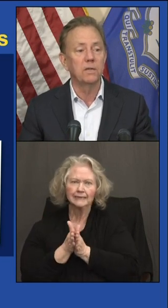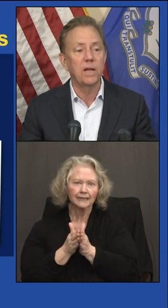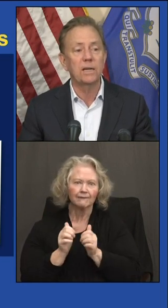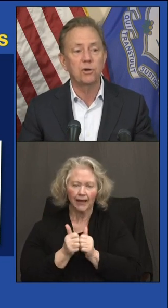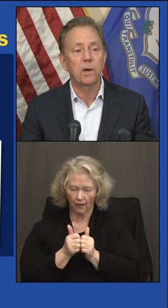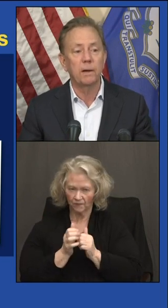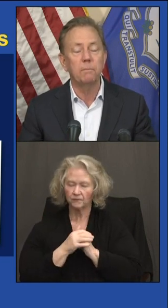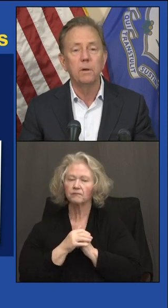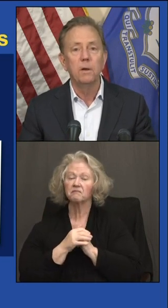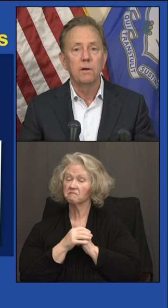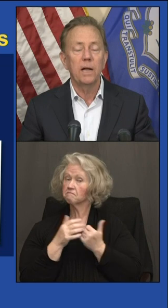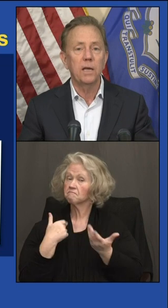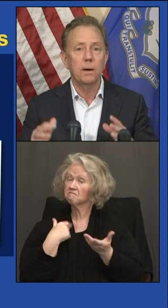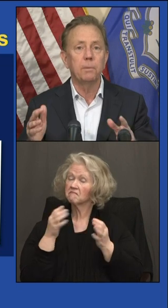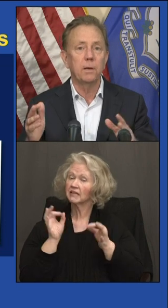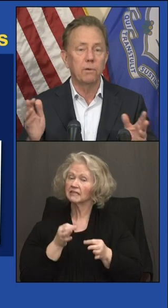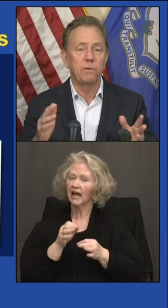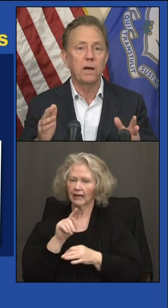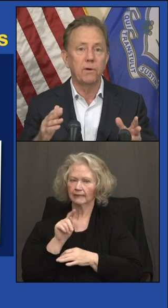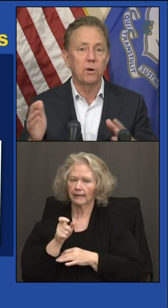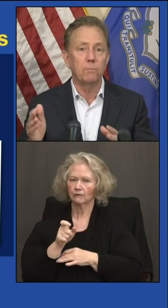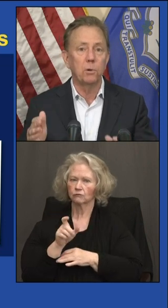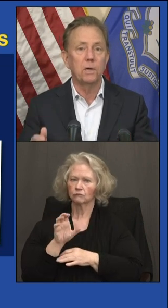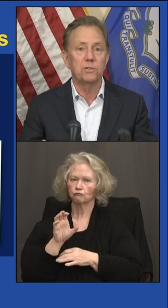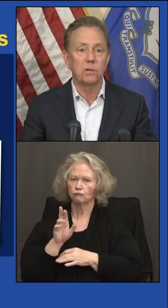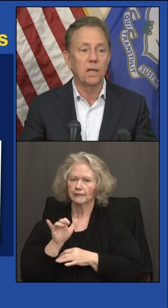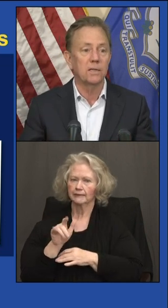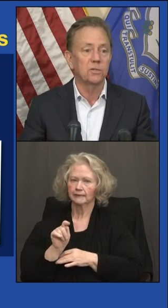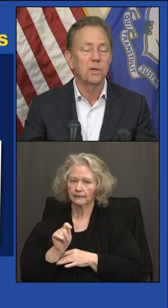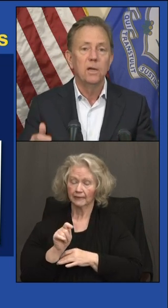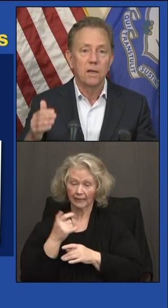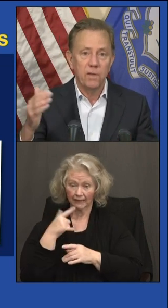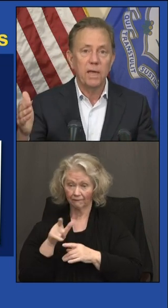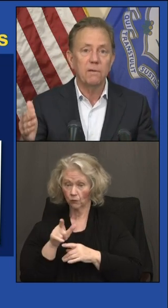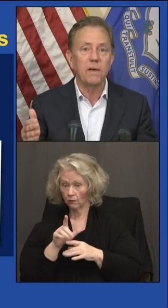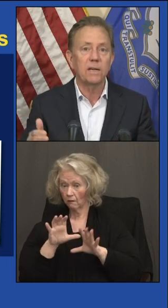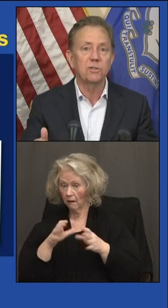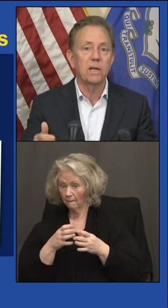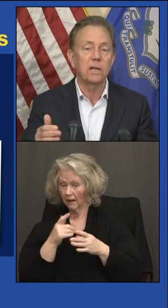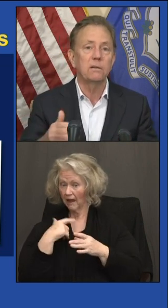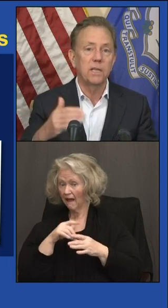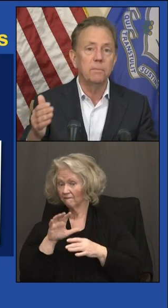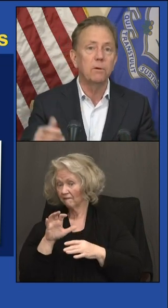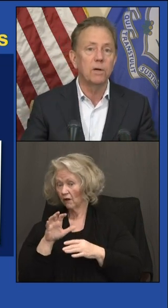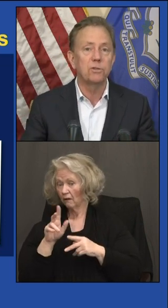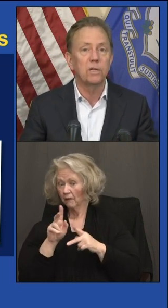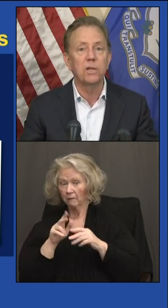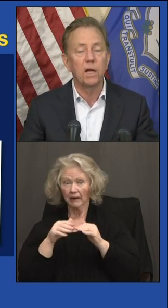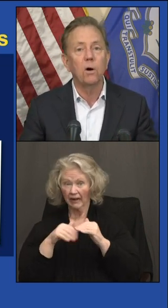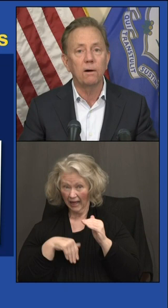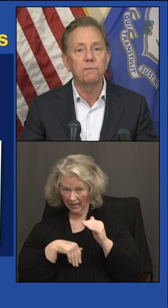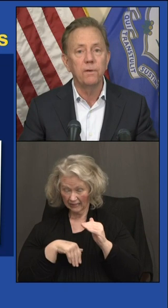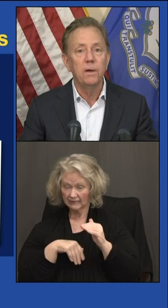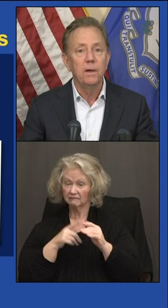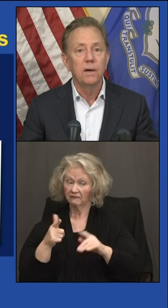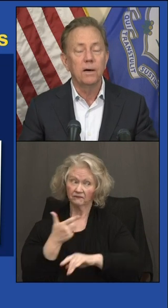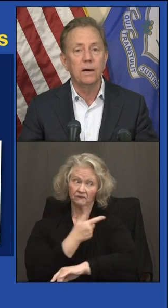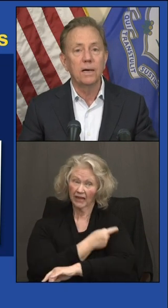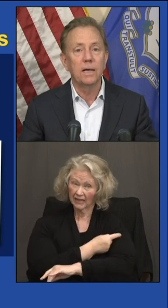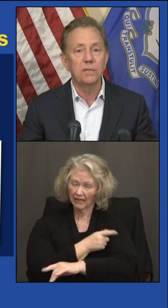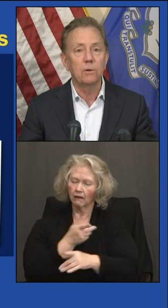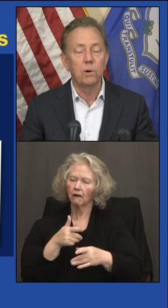tax credit. Any company with 500 employees or less, if they get vaccinated, give them the rest of the day off,